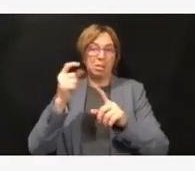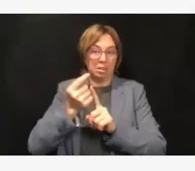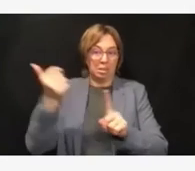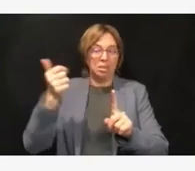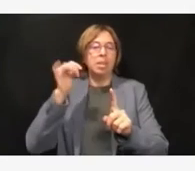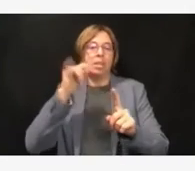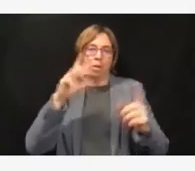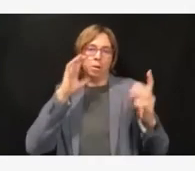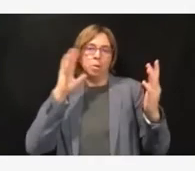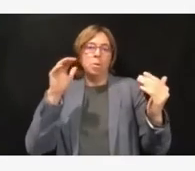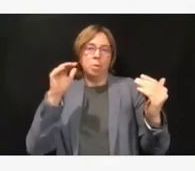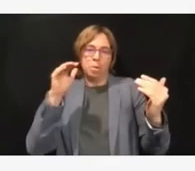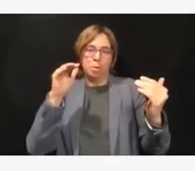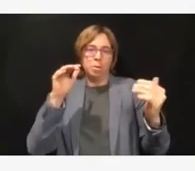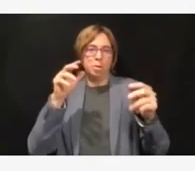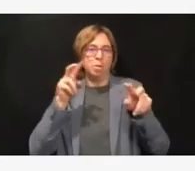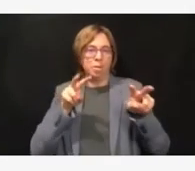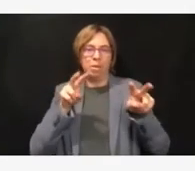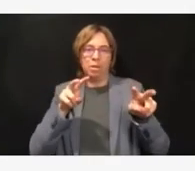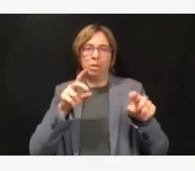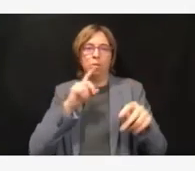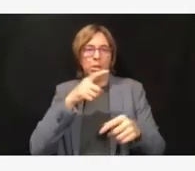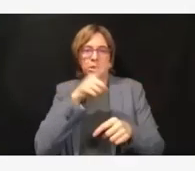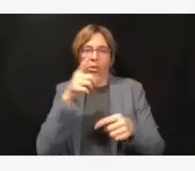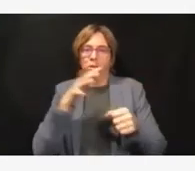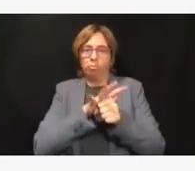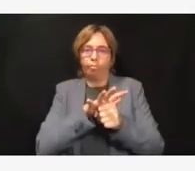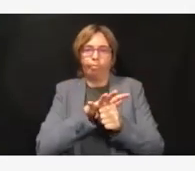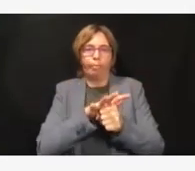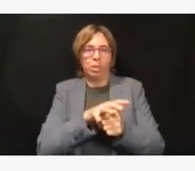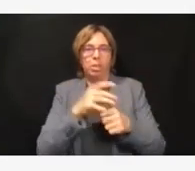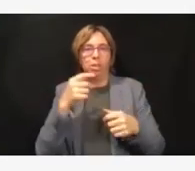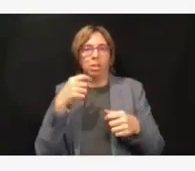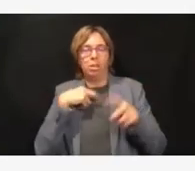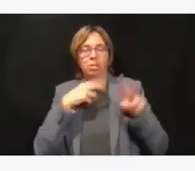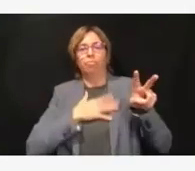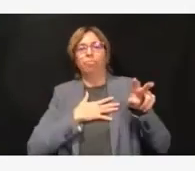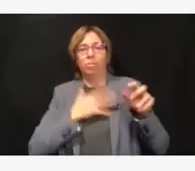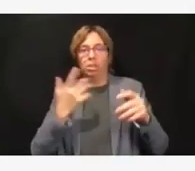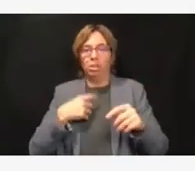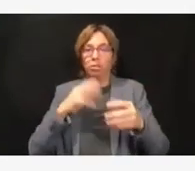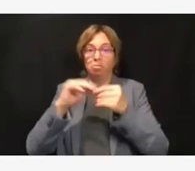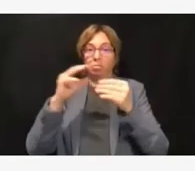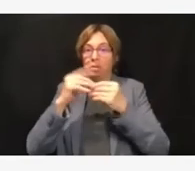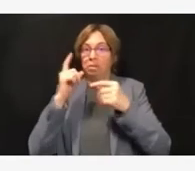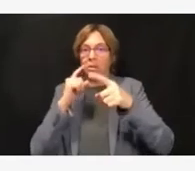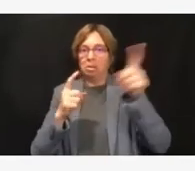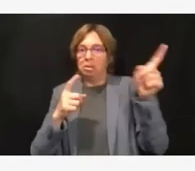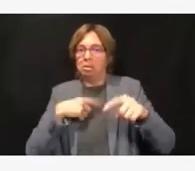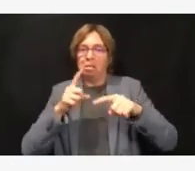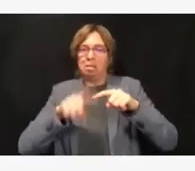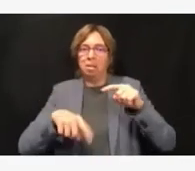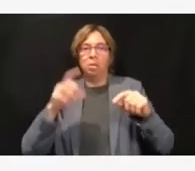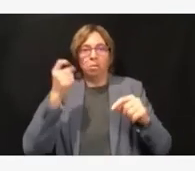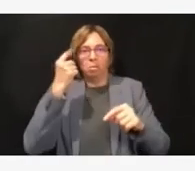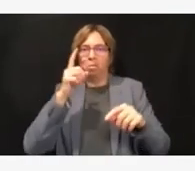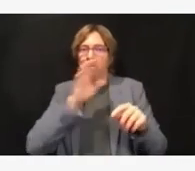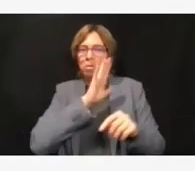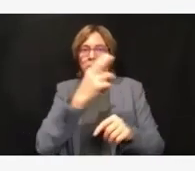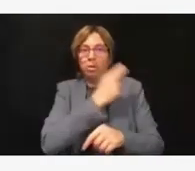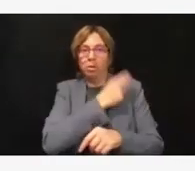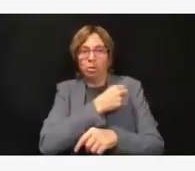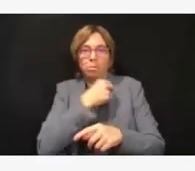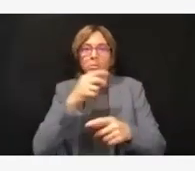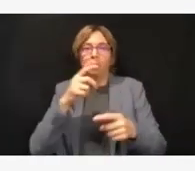but I do know that they are not in the same situation that the rest of the hospitals are around the state. And we continue to be in daily